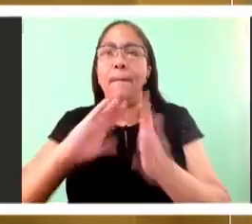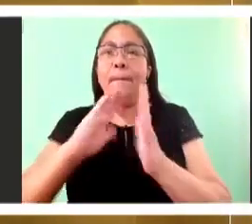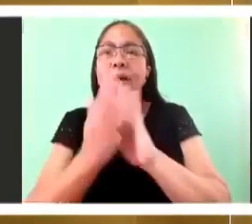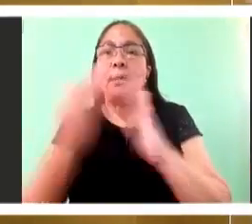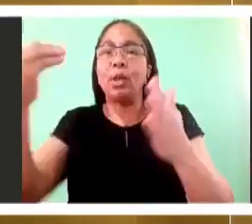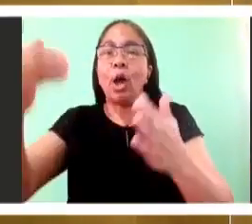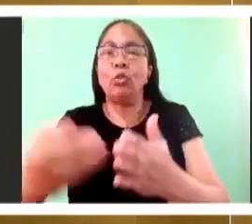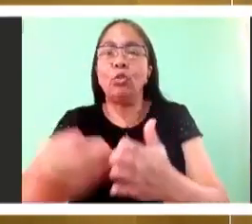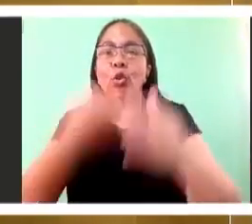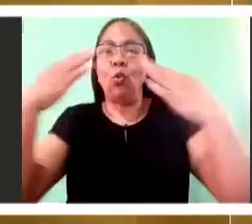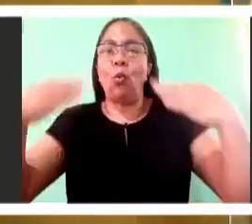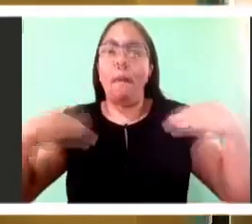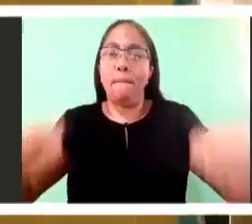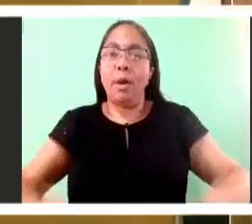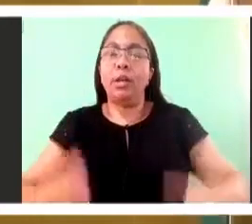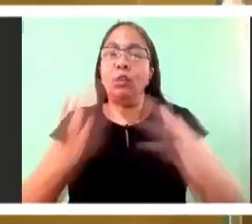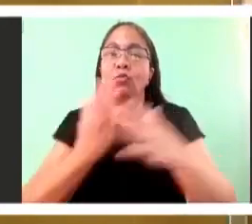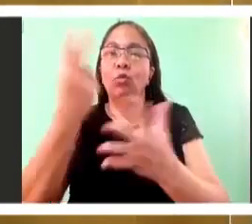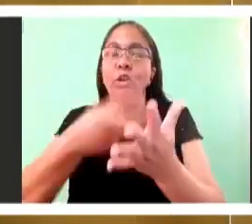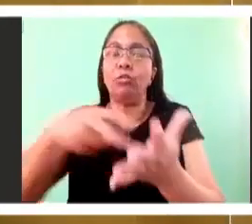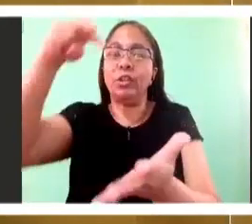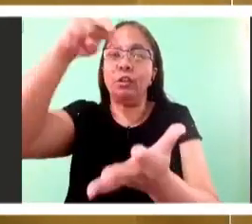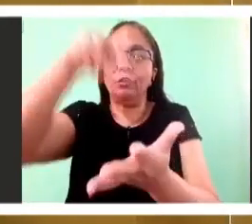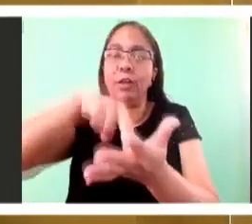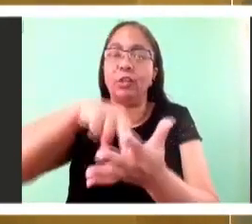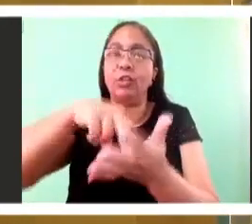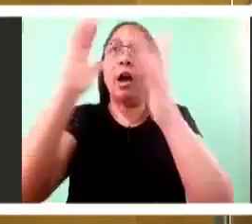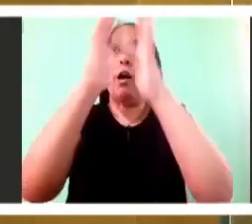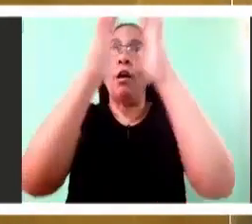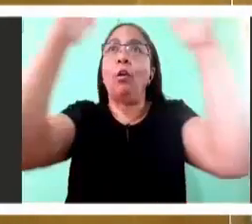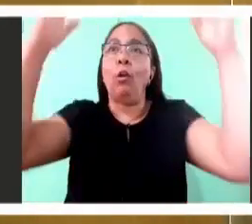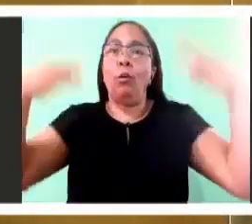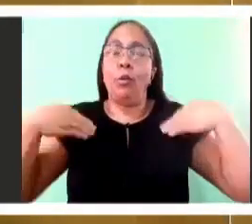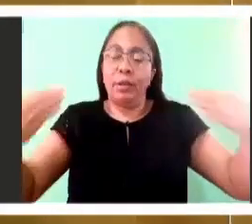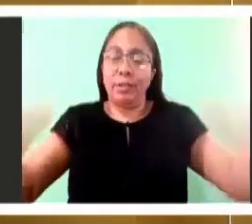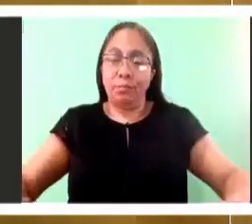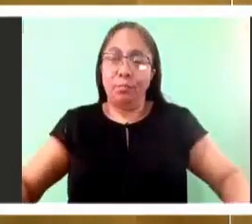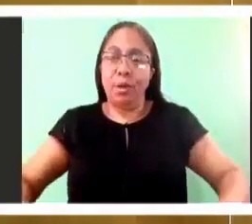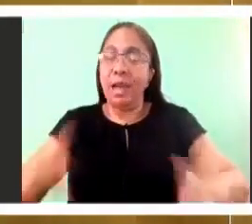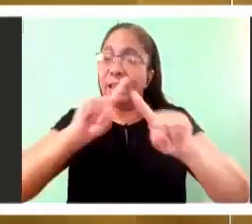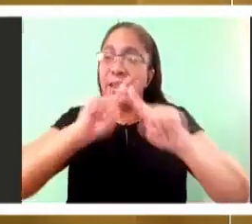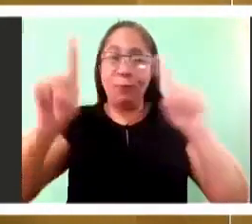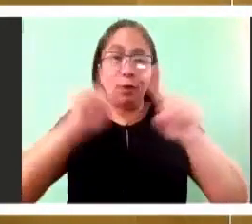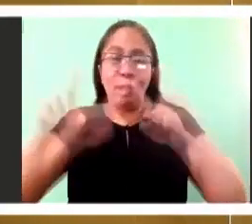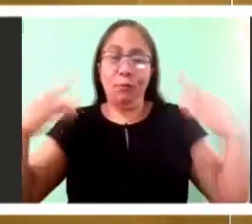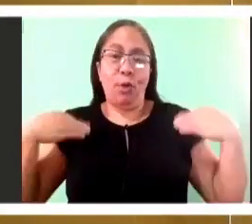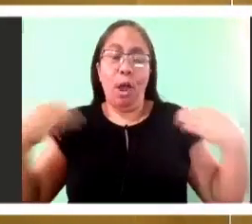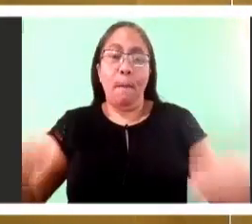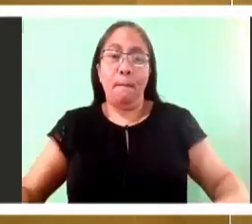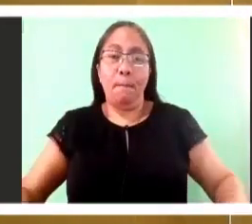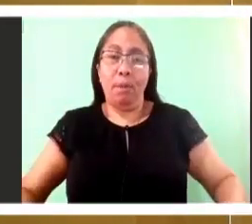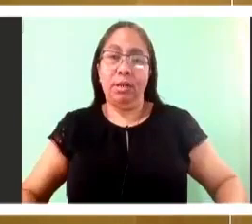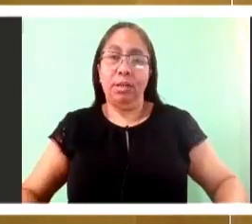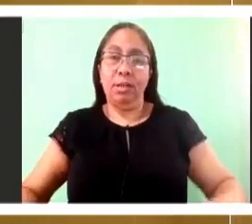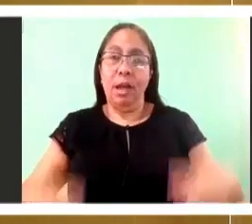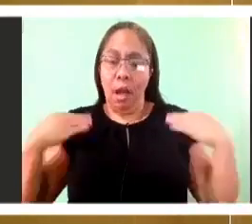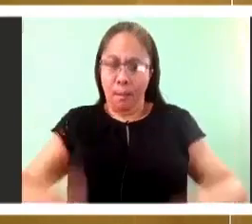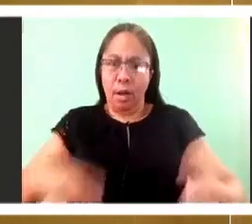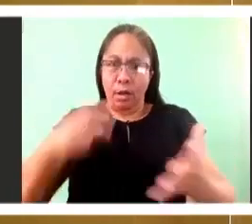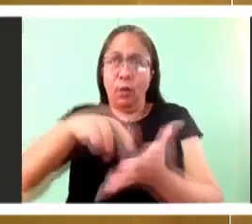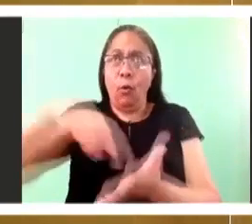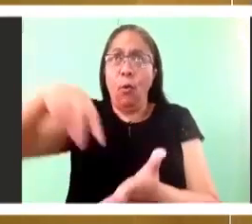into heaven. and this new body in the resurrection that Jesus receives is a